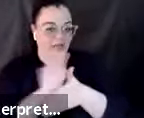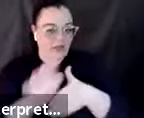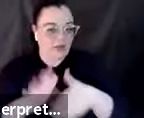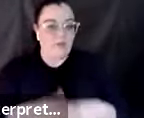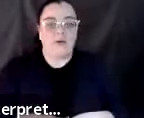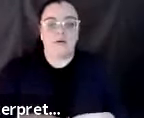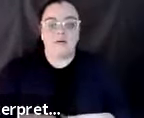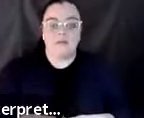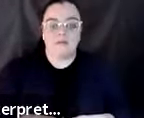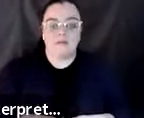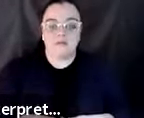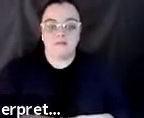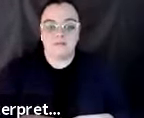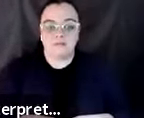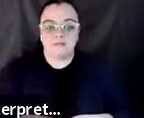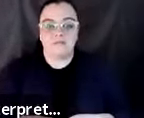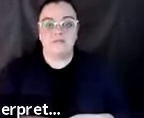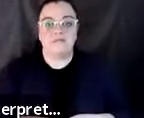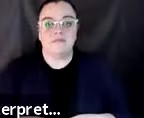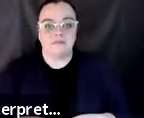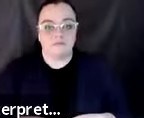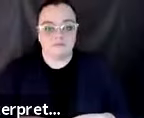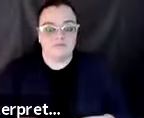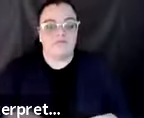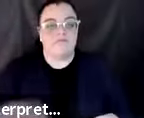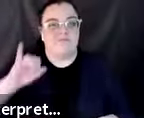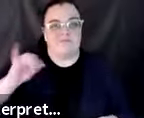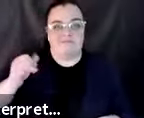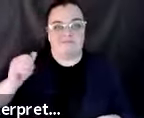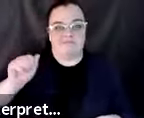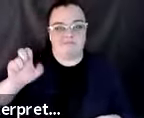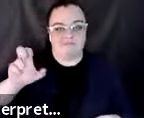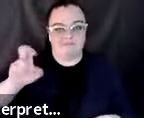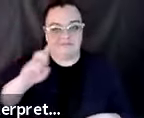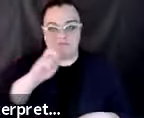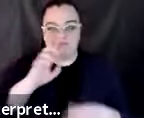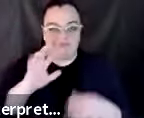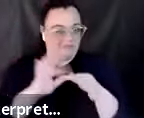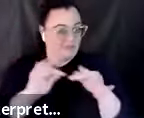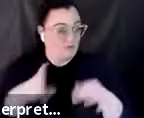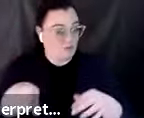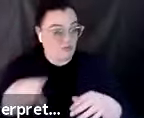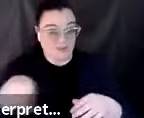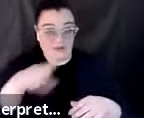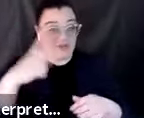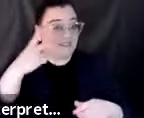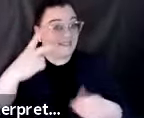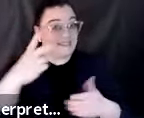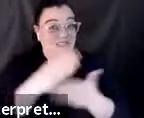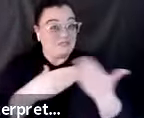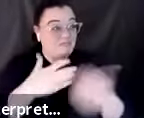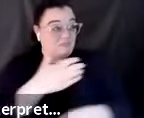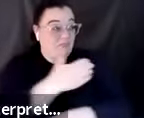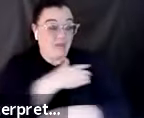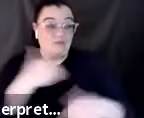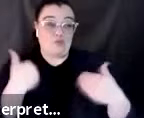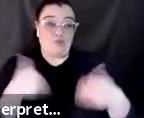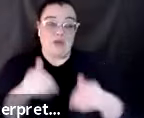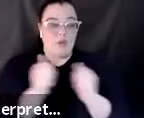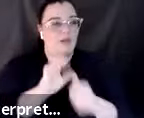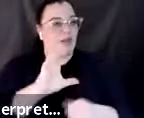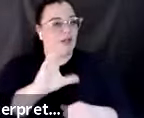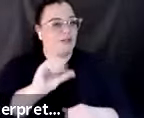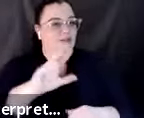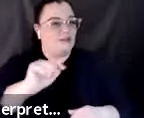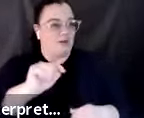And I think everyone can see the power of a great CERT team. I met some of my best friends in the CERT training I did in Long Beach, California.